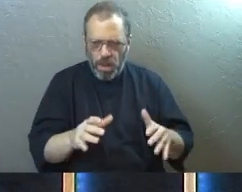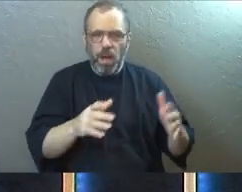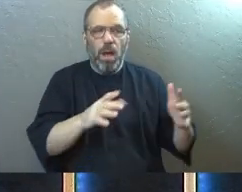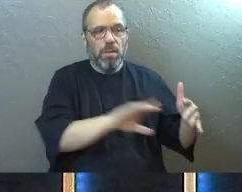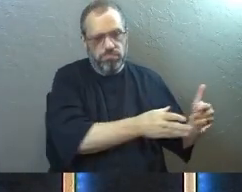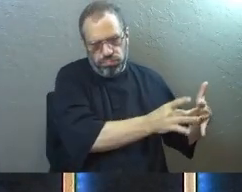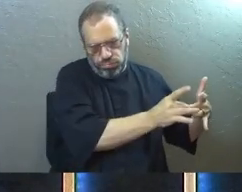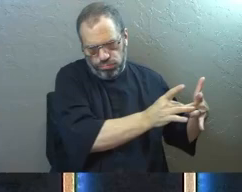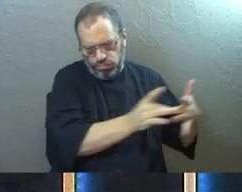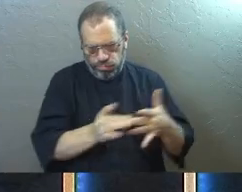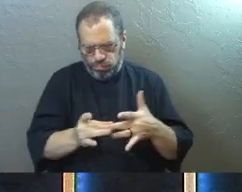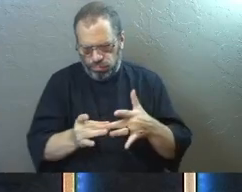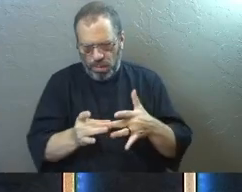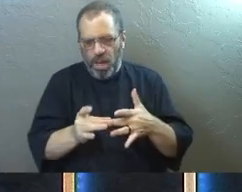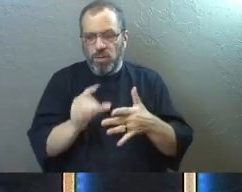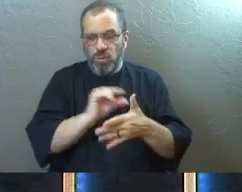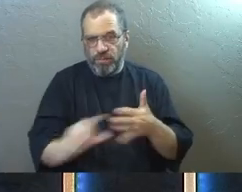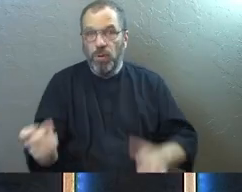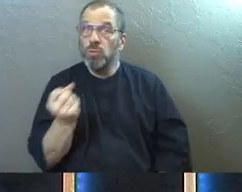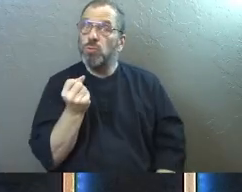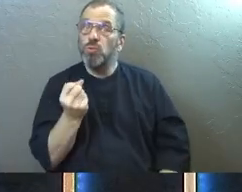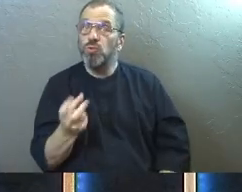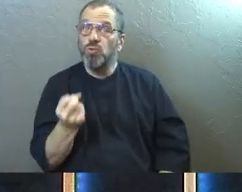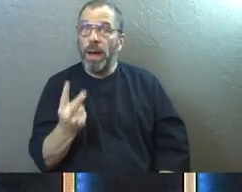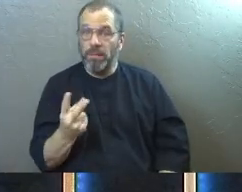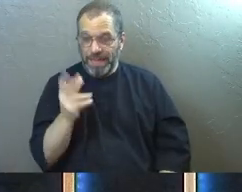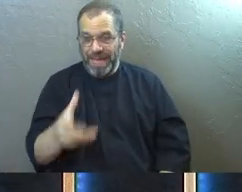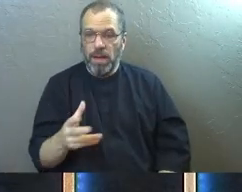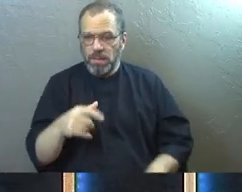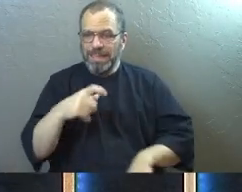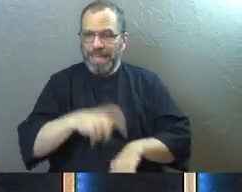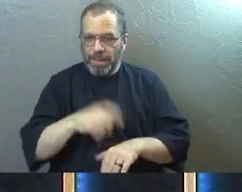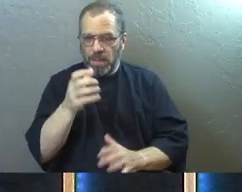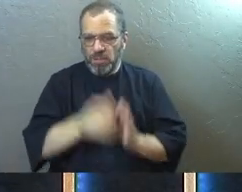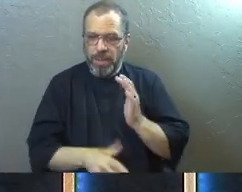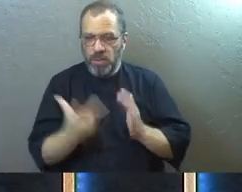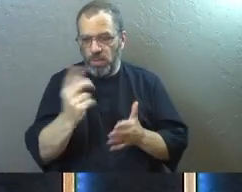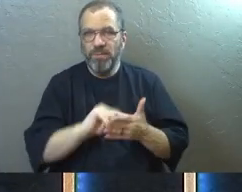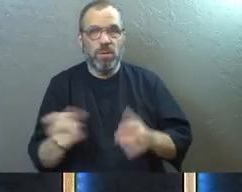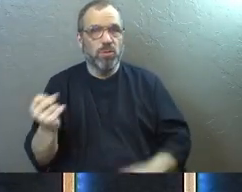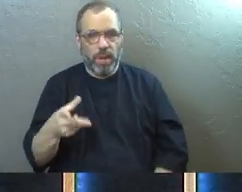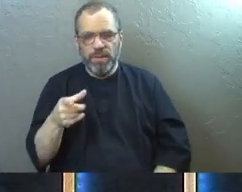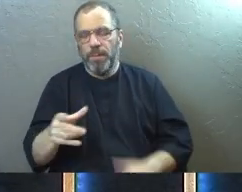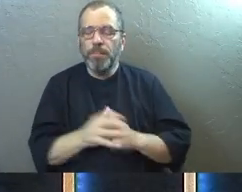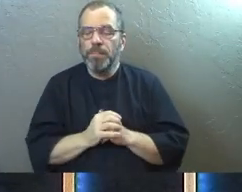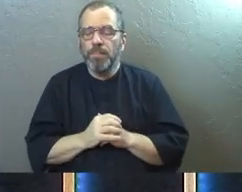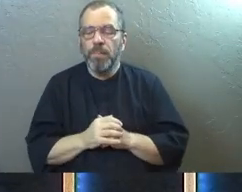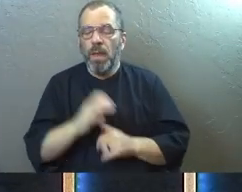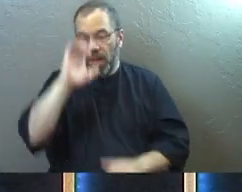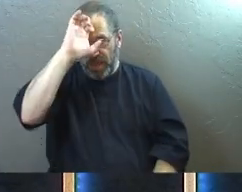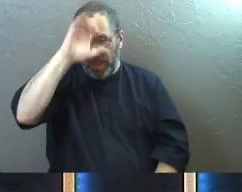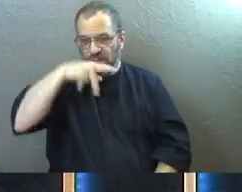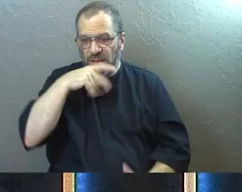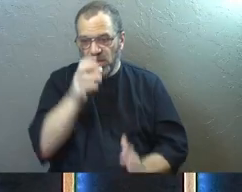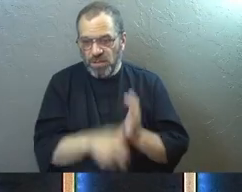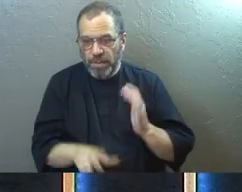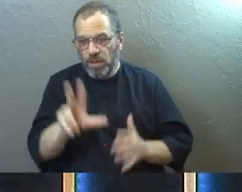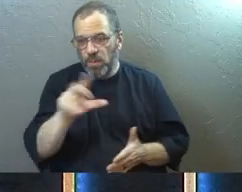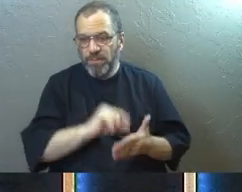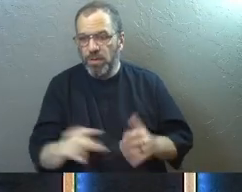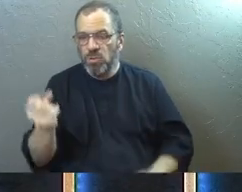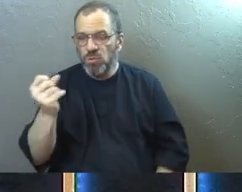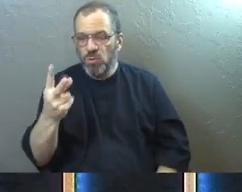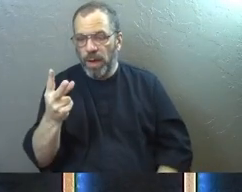that kind of gets us all the way up to verse 12. So we're going to start here and we're going to spend some time on these a couple verses. So Ephesians chapter 3,